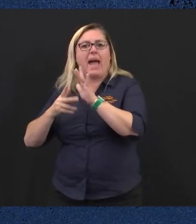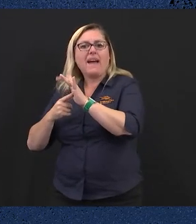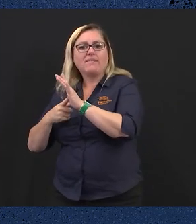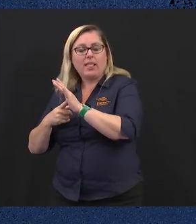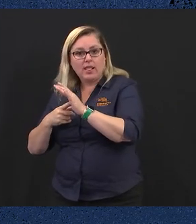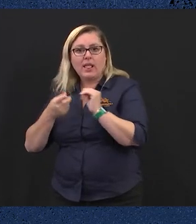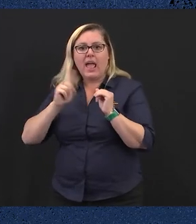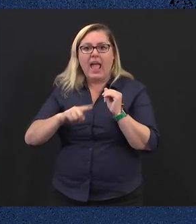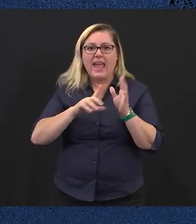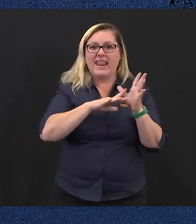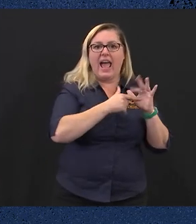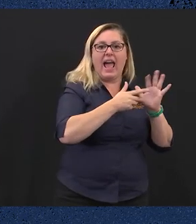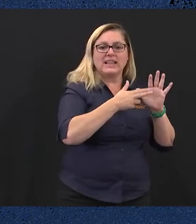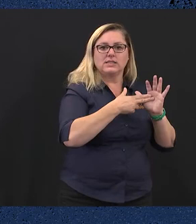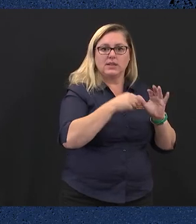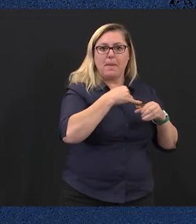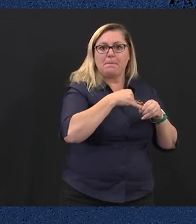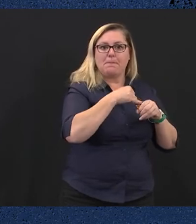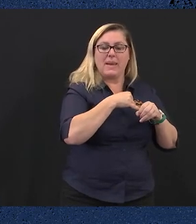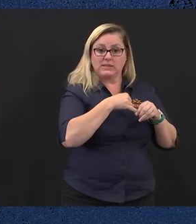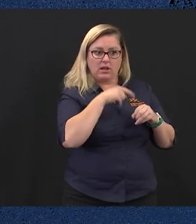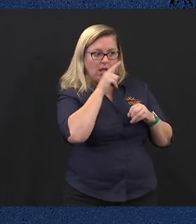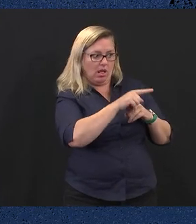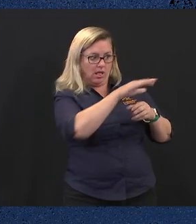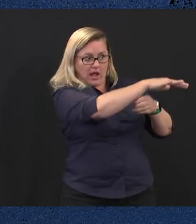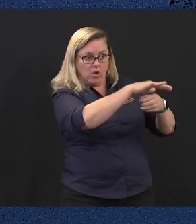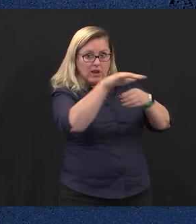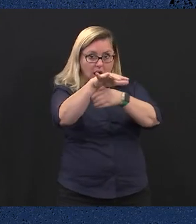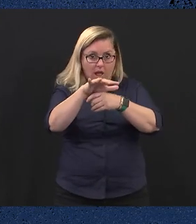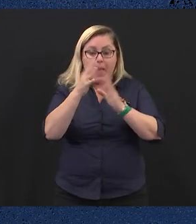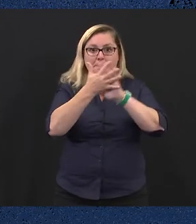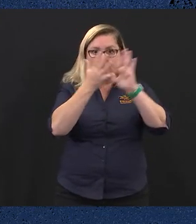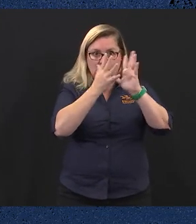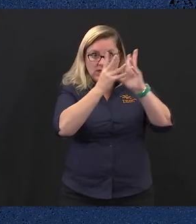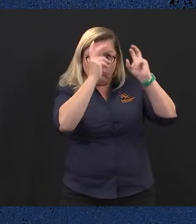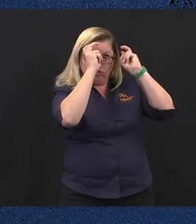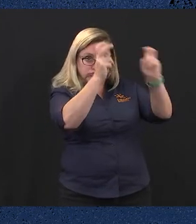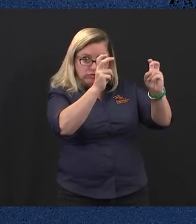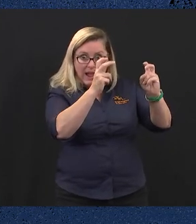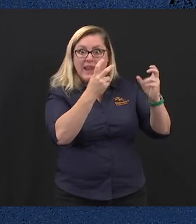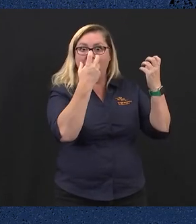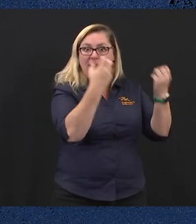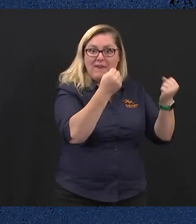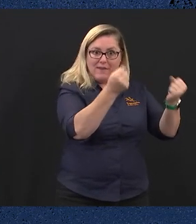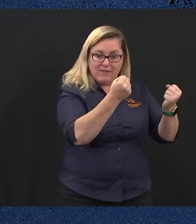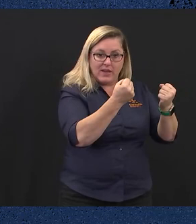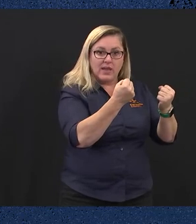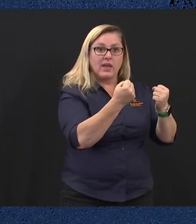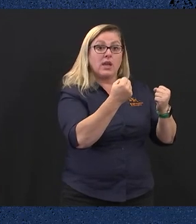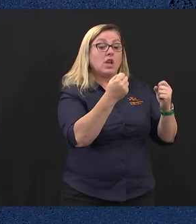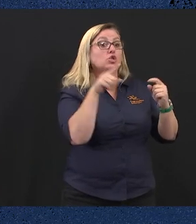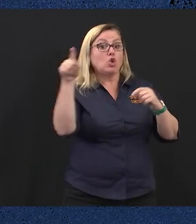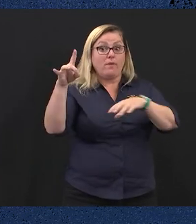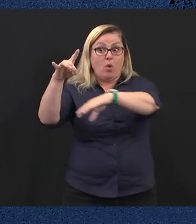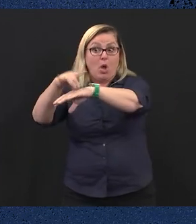medical precincts will have brand new train stations and be linked, making it a two-minute trip between